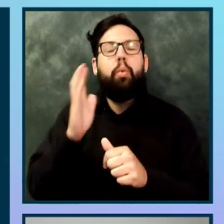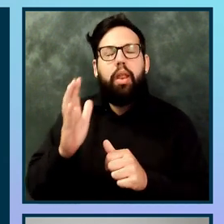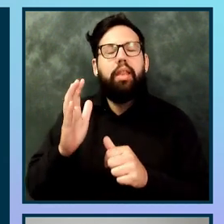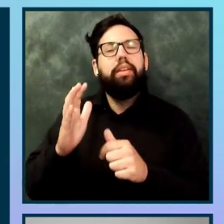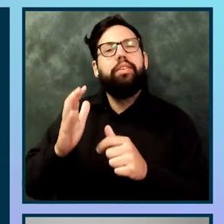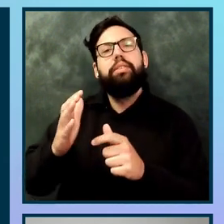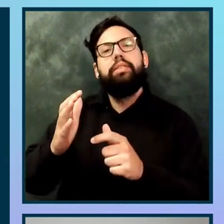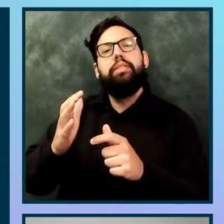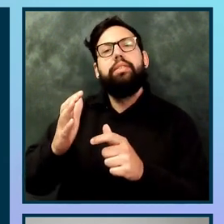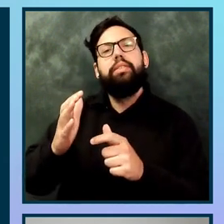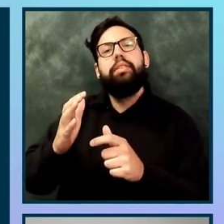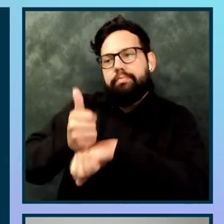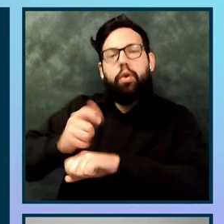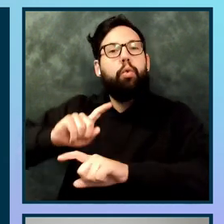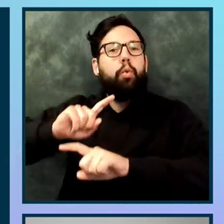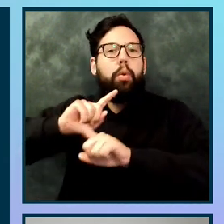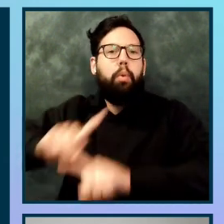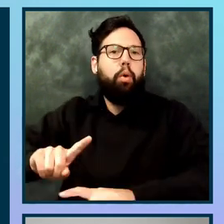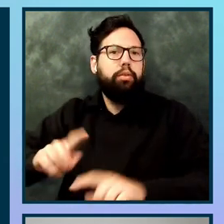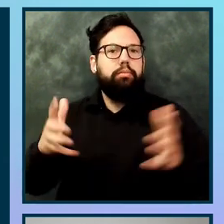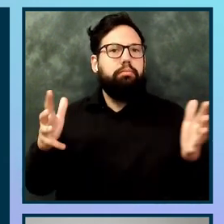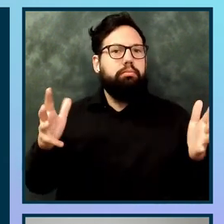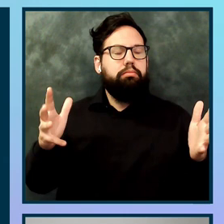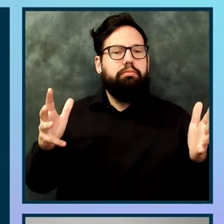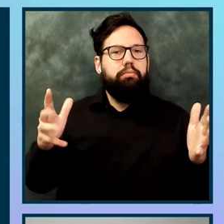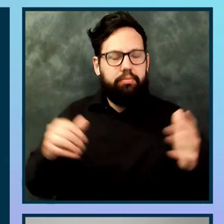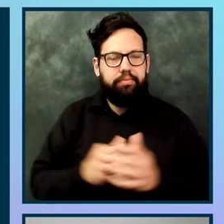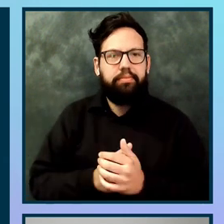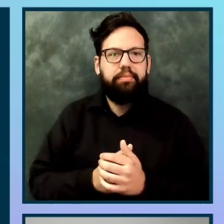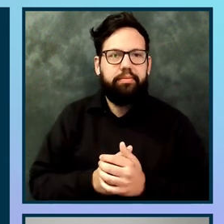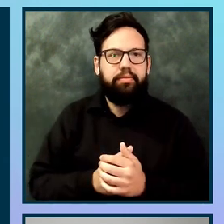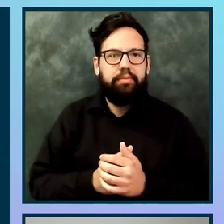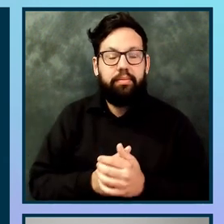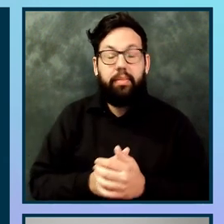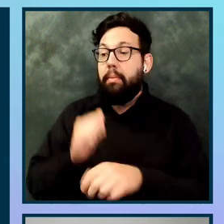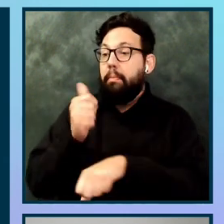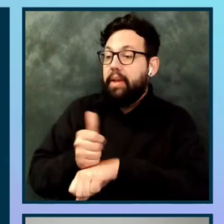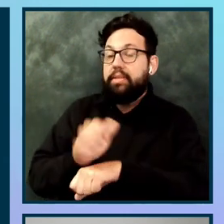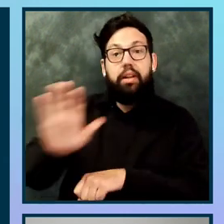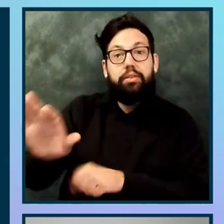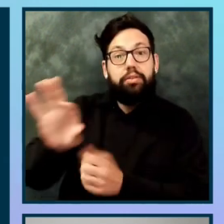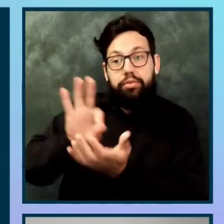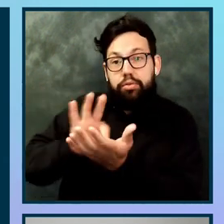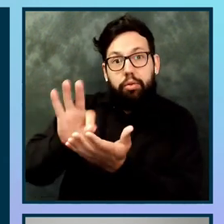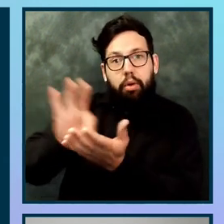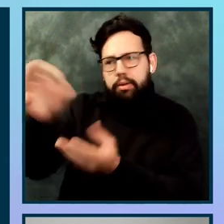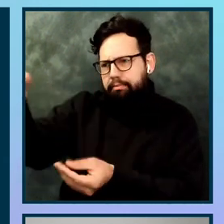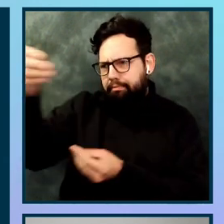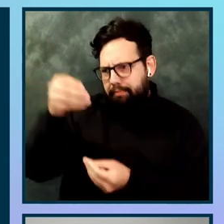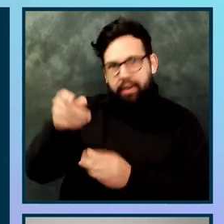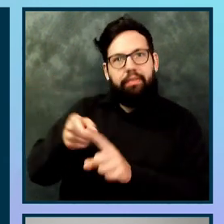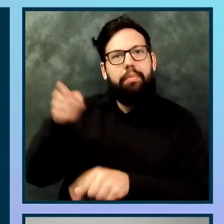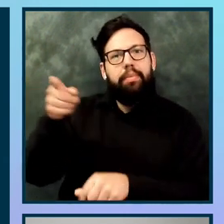specific scores. And based on the scores, you are the one who needs to